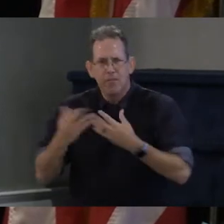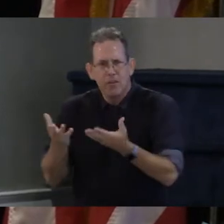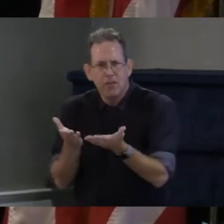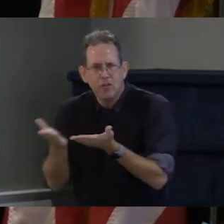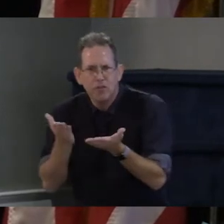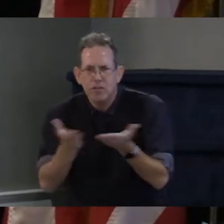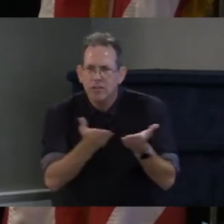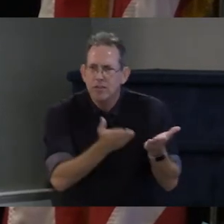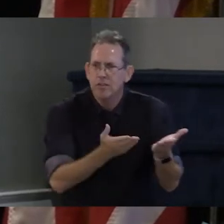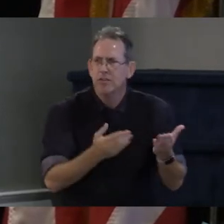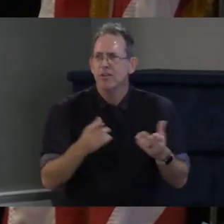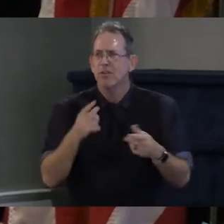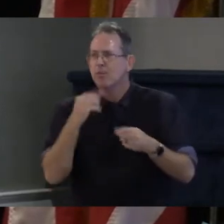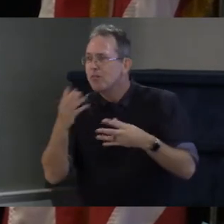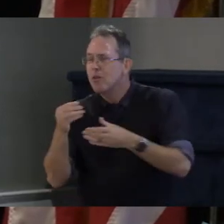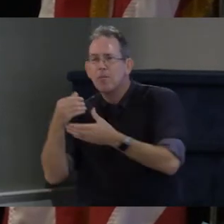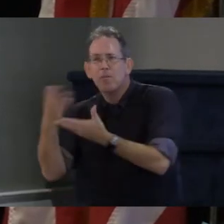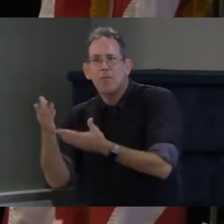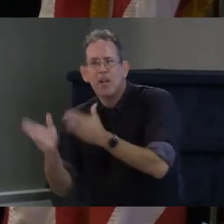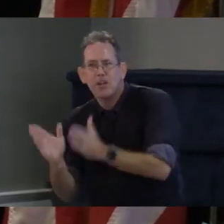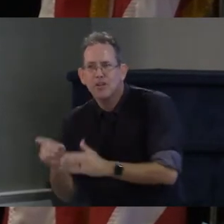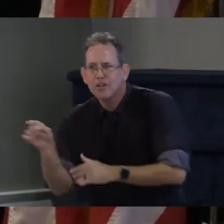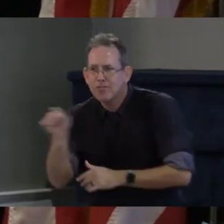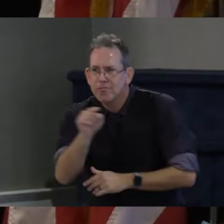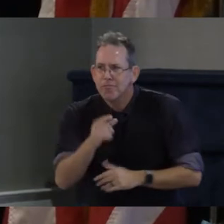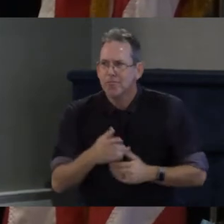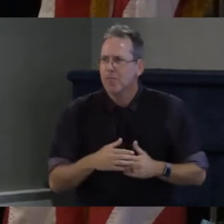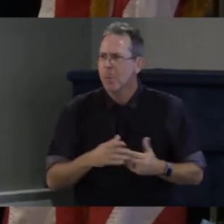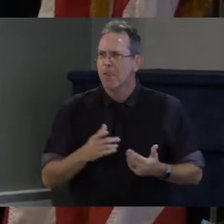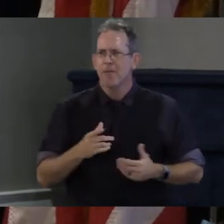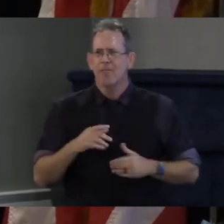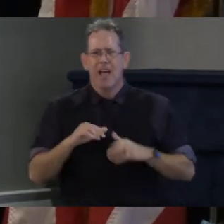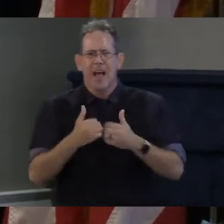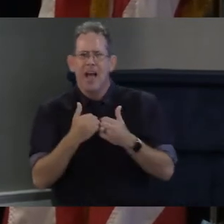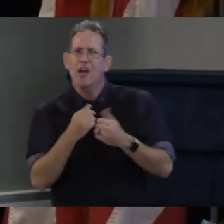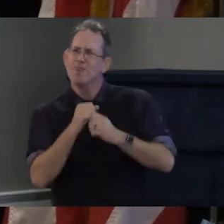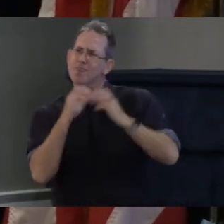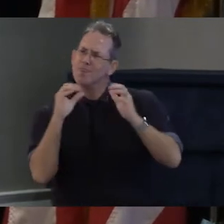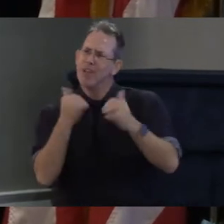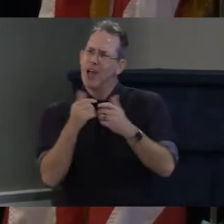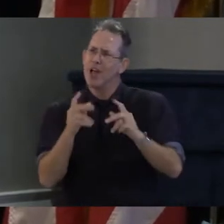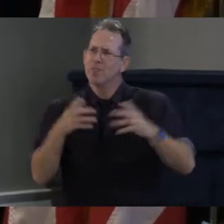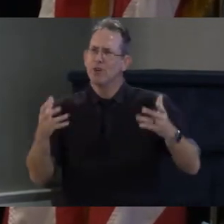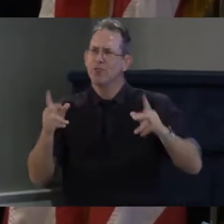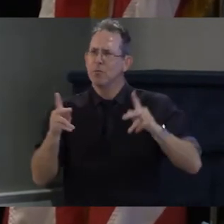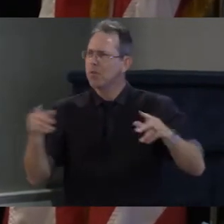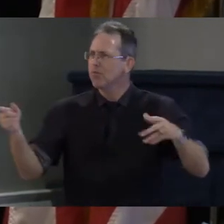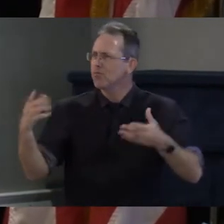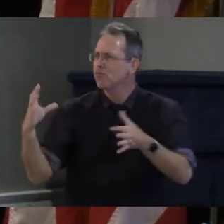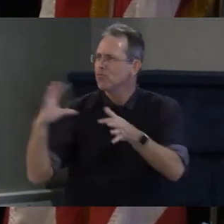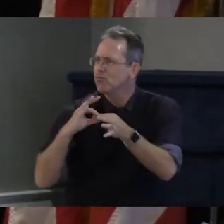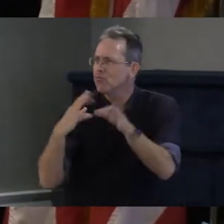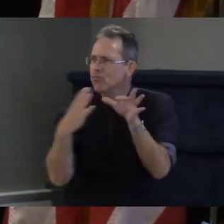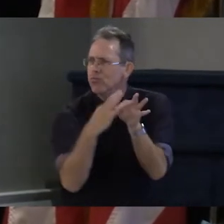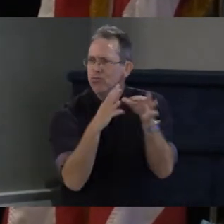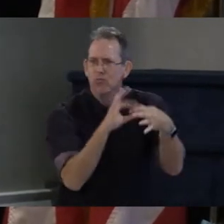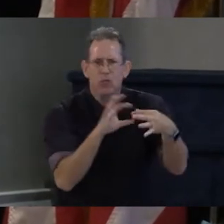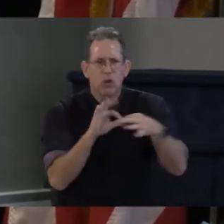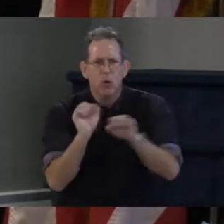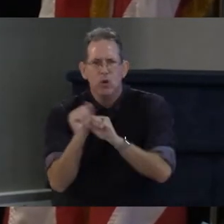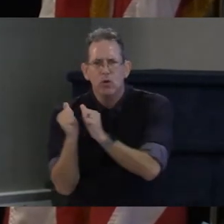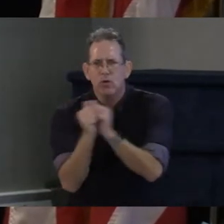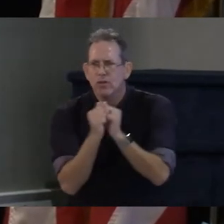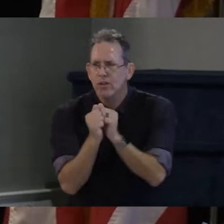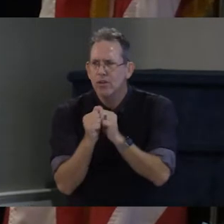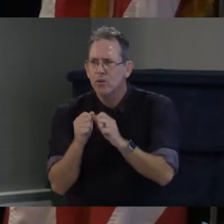is is how what the problem is how do we connect folks with those services with the people that are